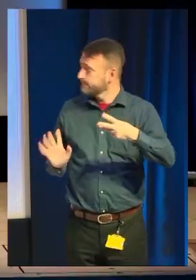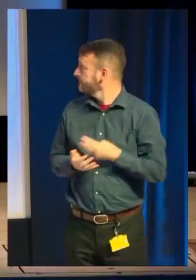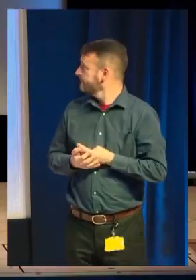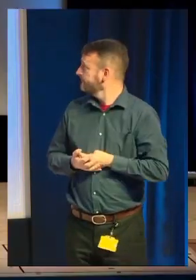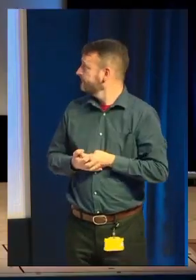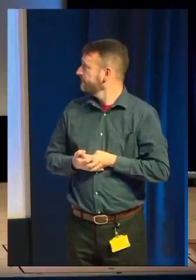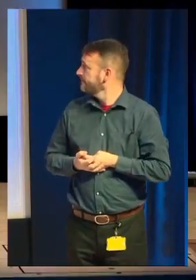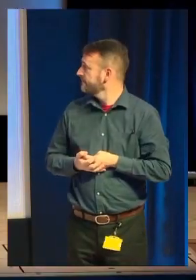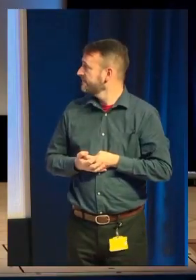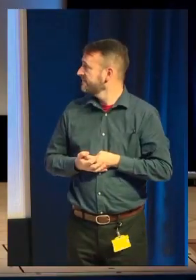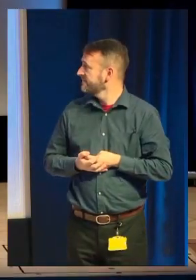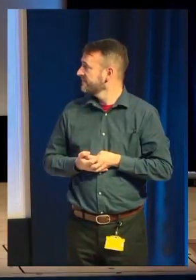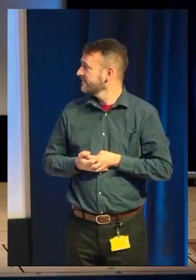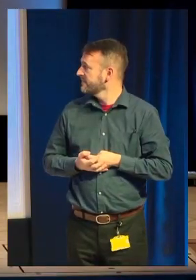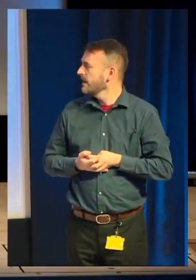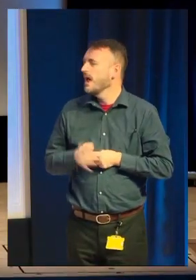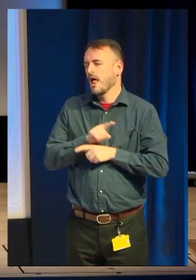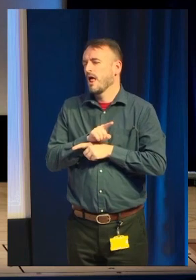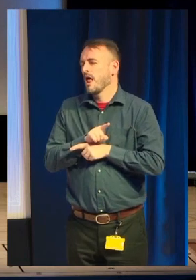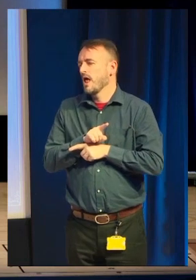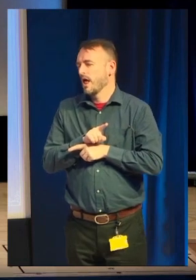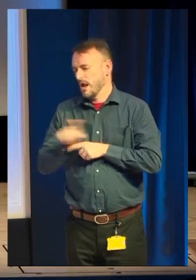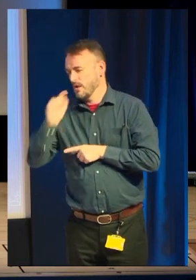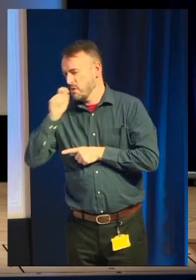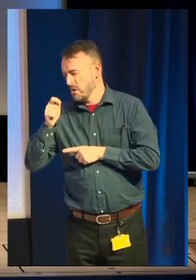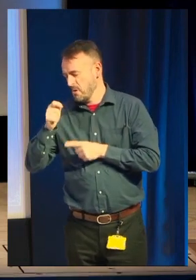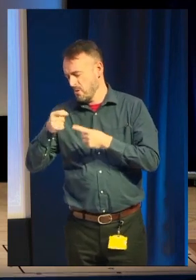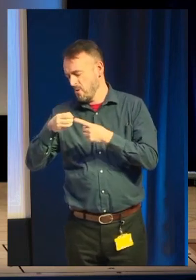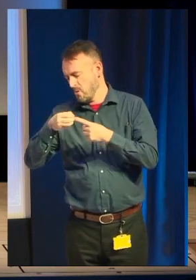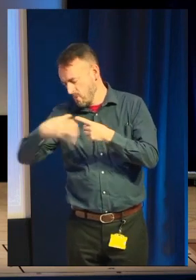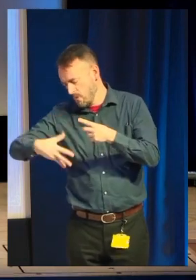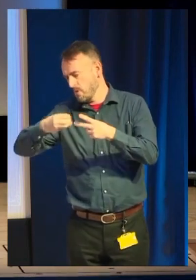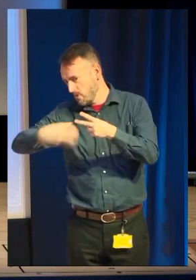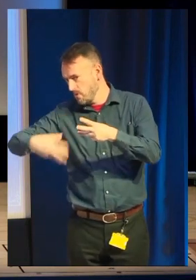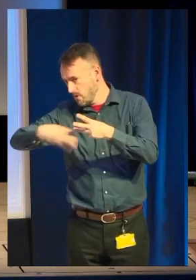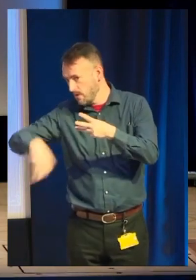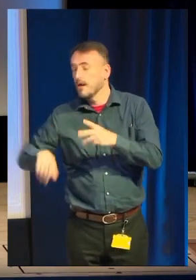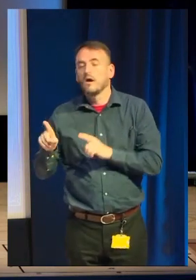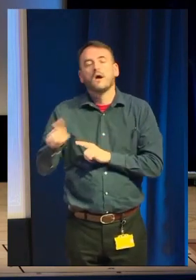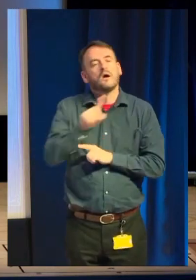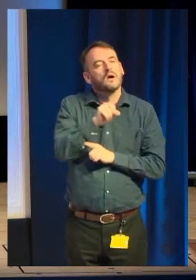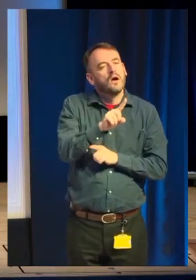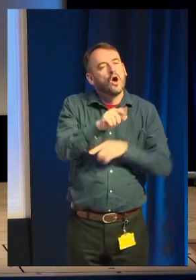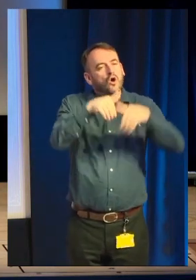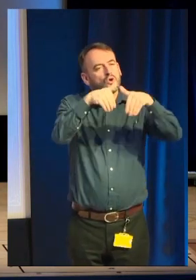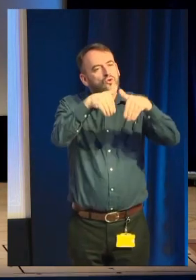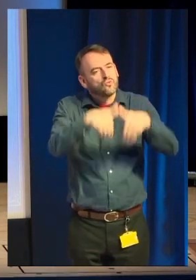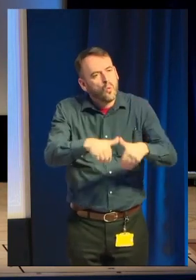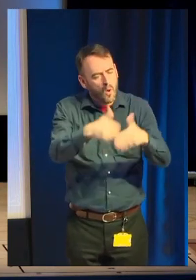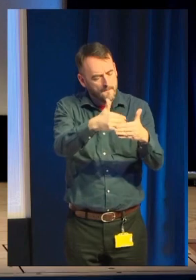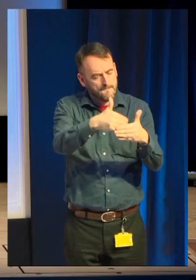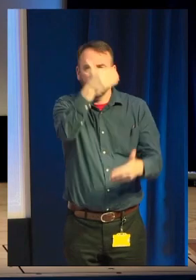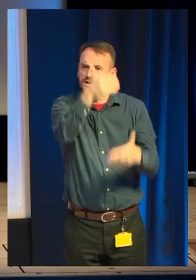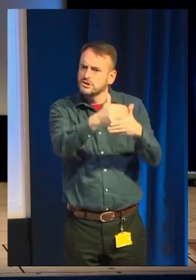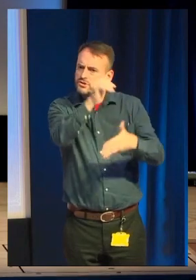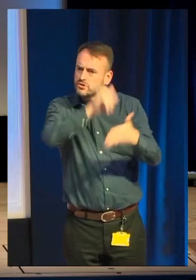We're going to go on into some detail on these, but your store page, I think, is much more important than people give it credit for. So we're going to go into some